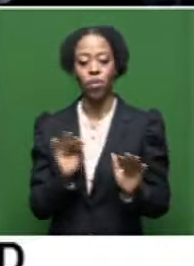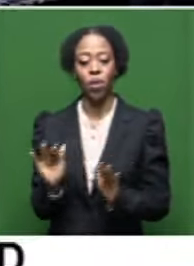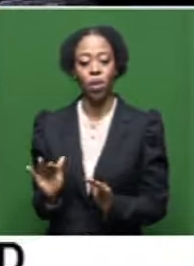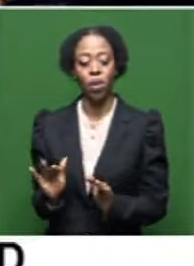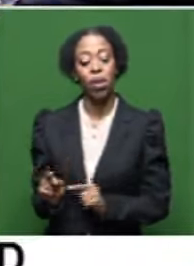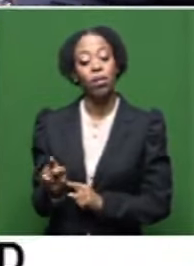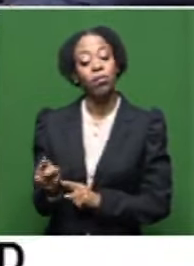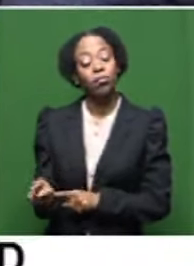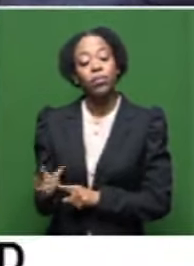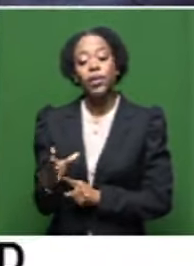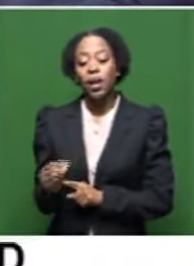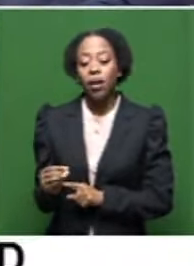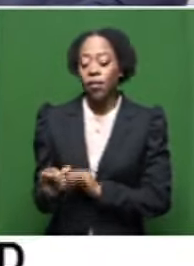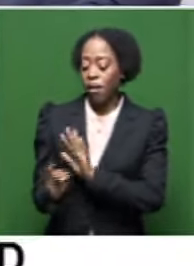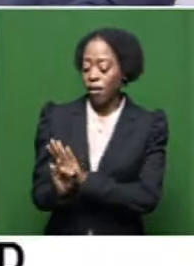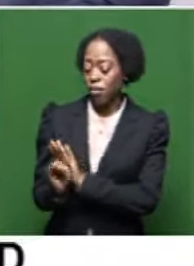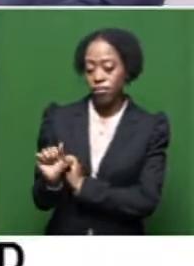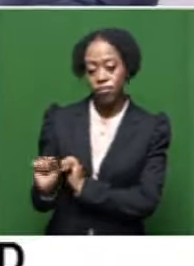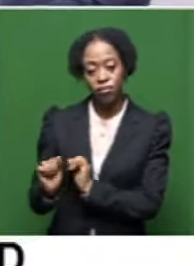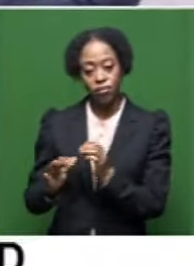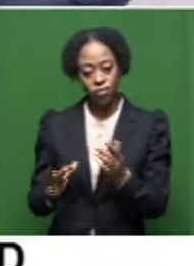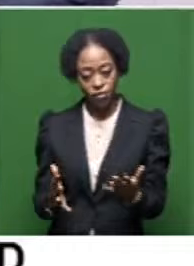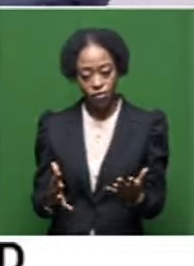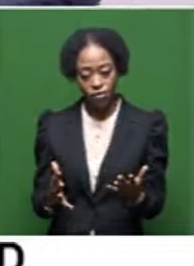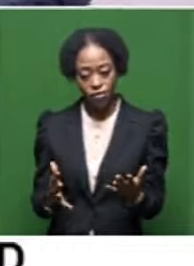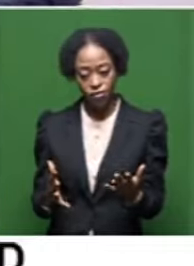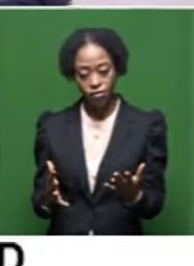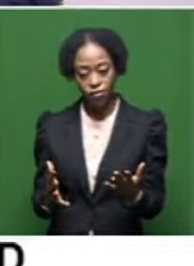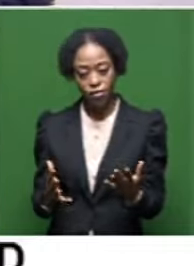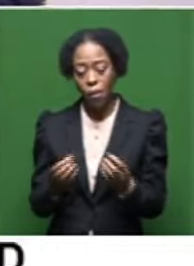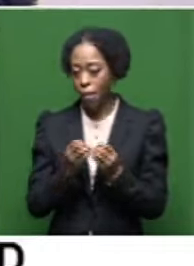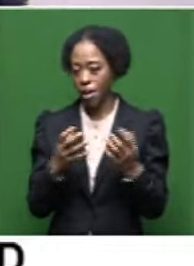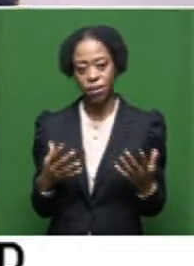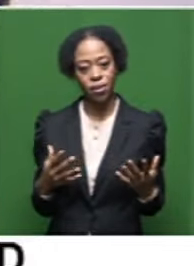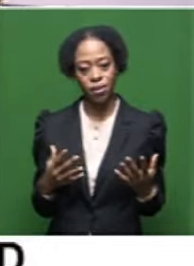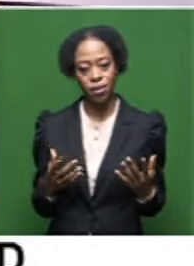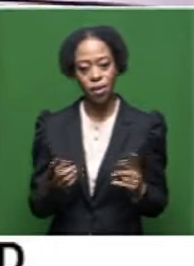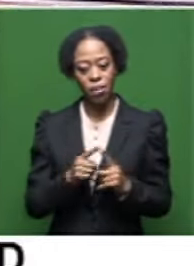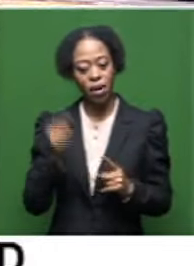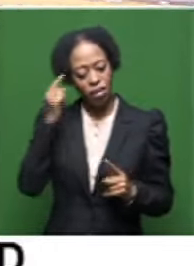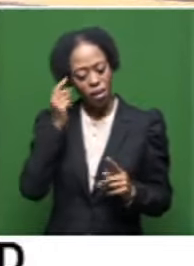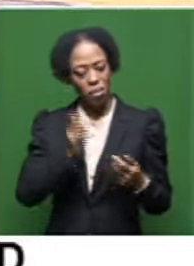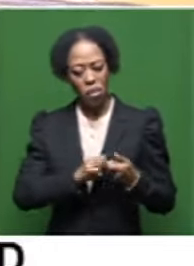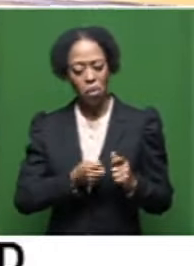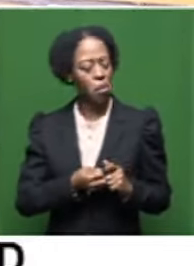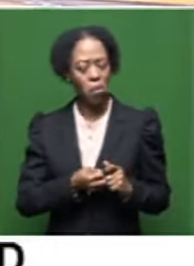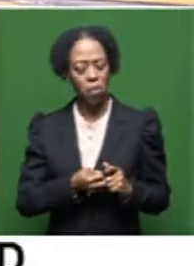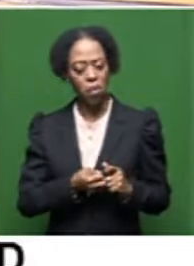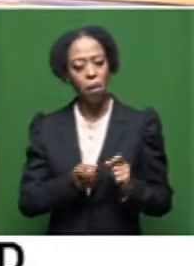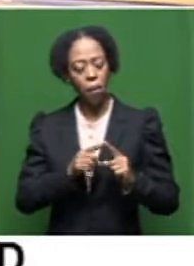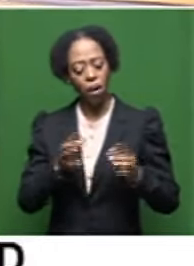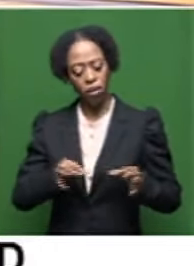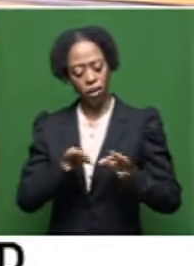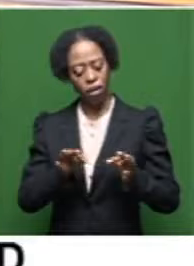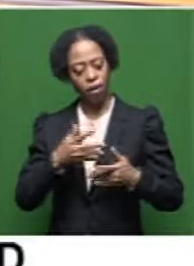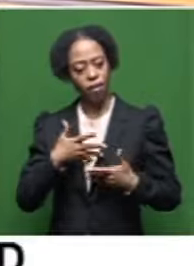Brad Dawn had, his identity was eclectic, but he never saw that as problematic. He saw it as a gift.